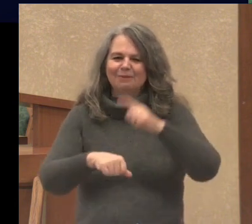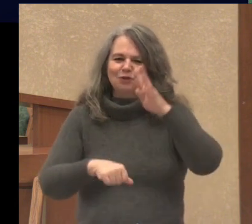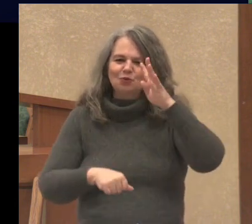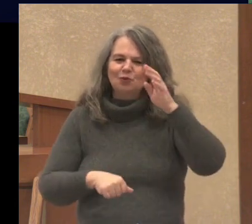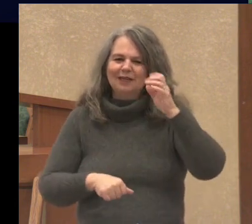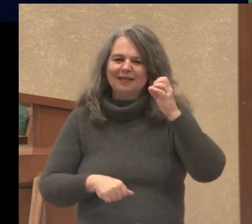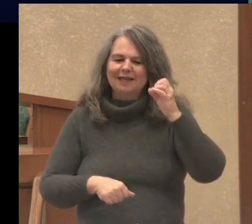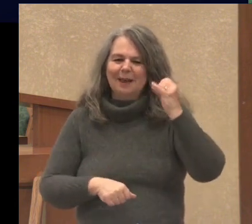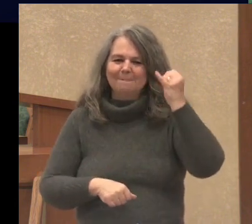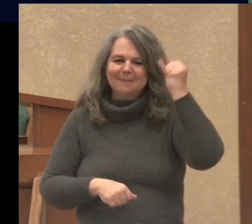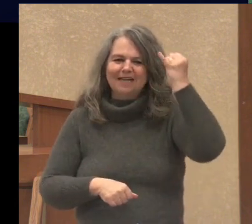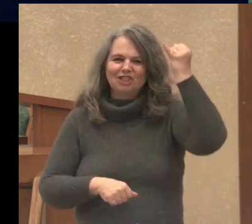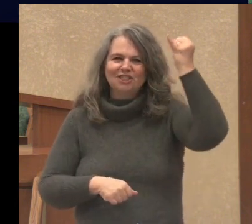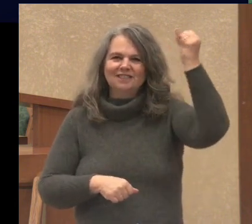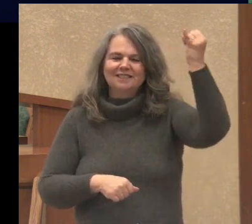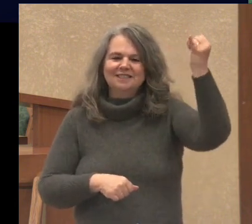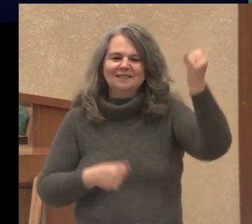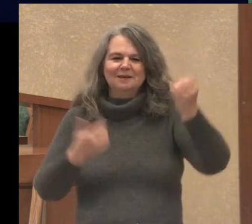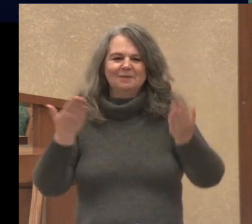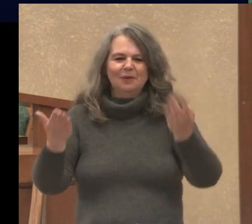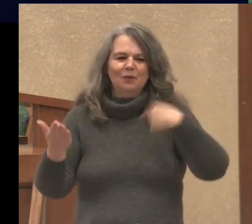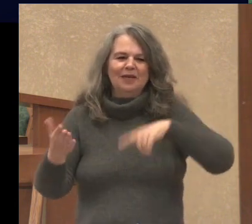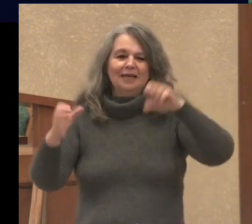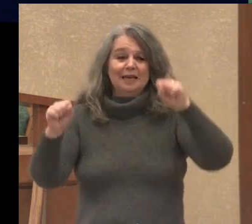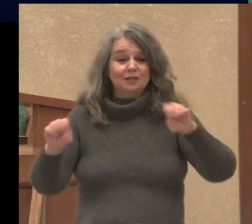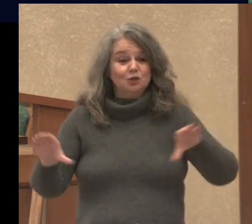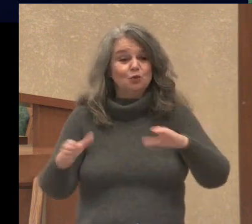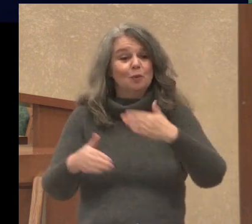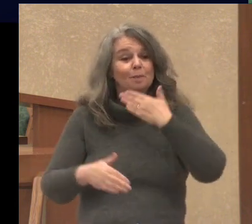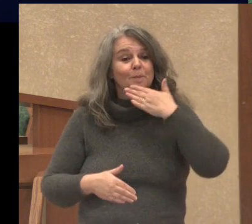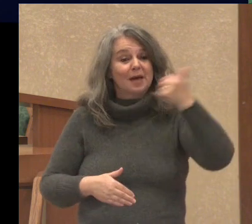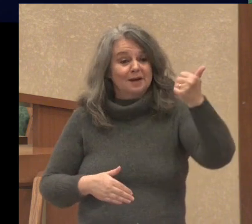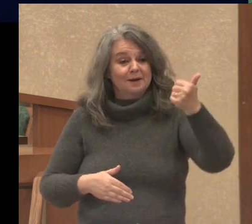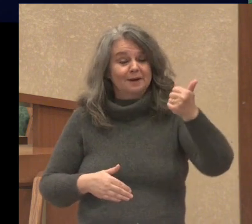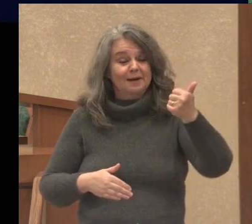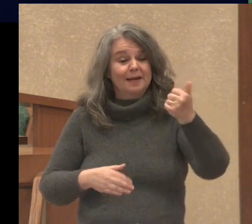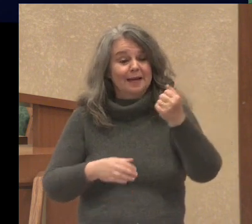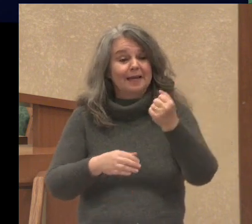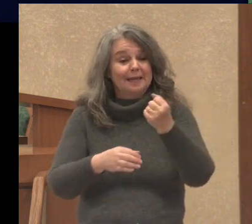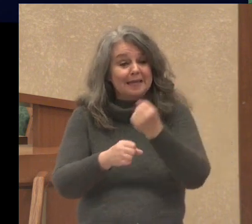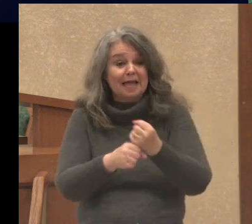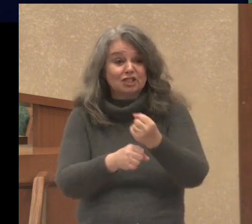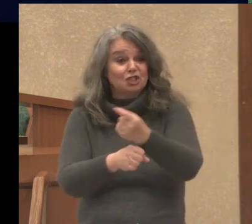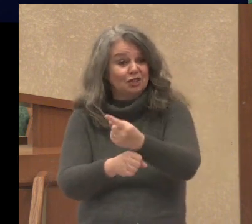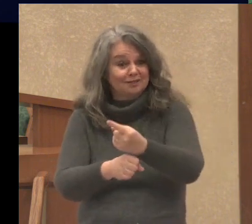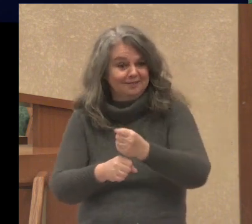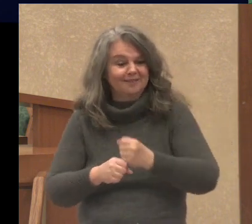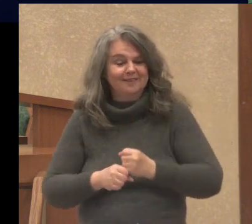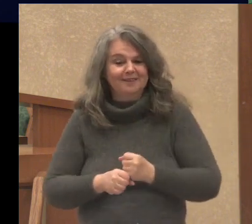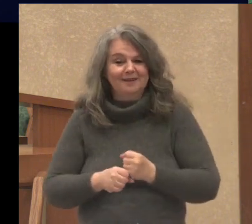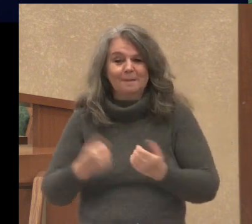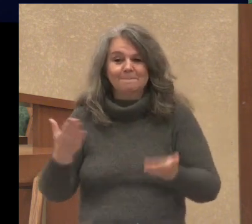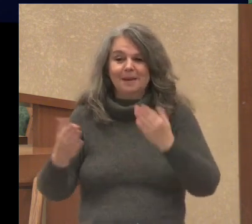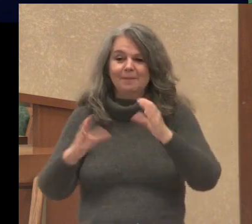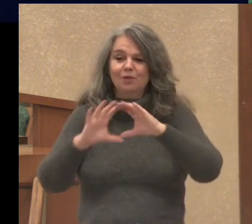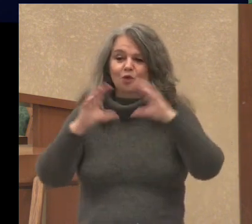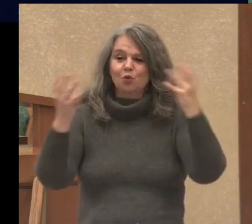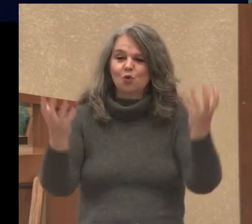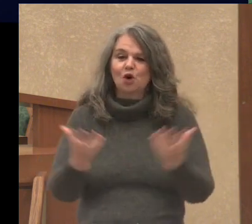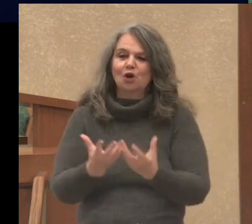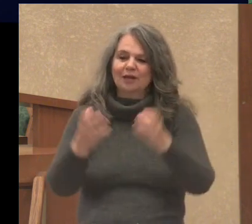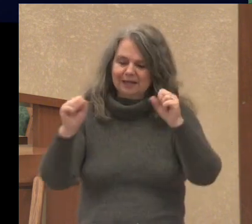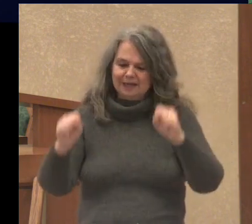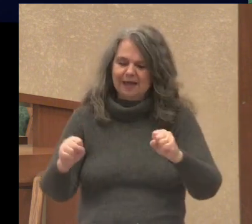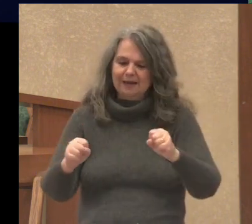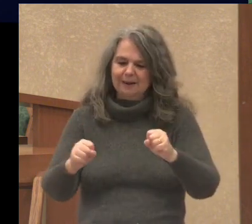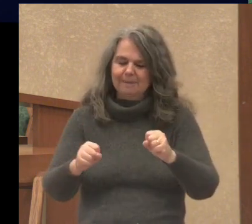maybe we can do better in the year ahead. Maybe the world can be better